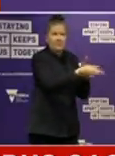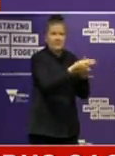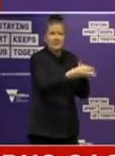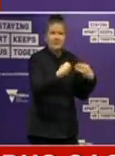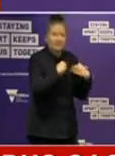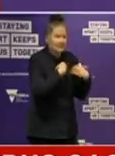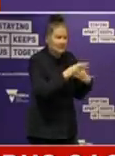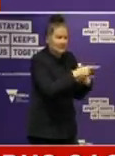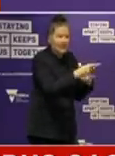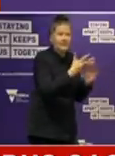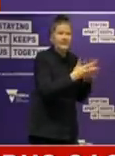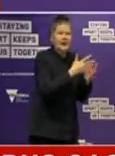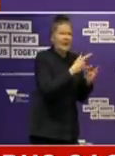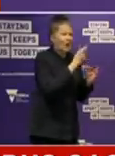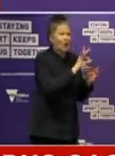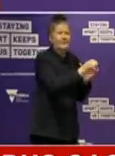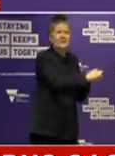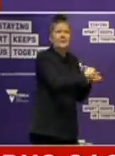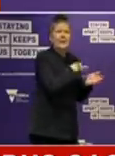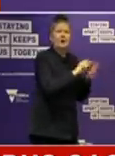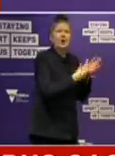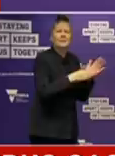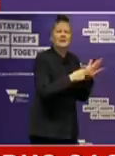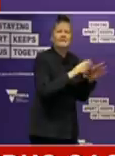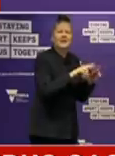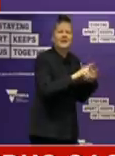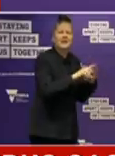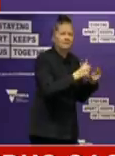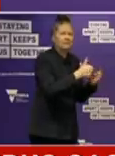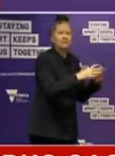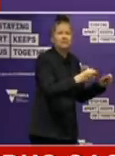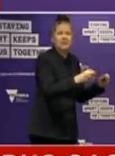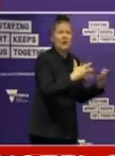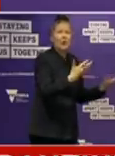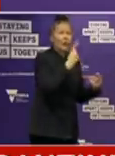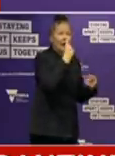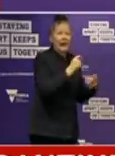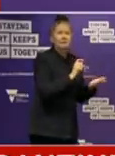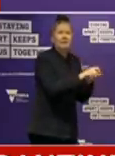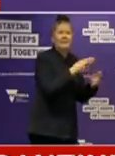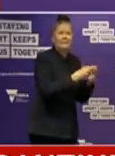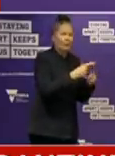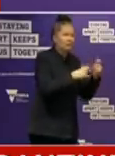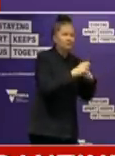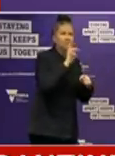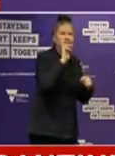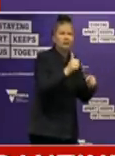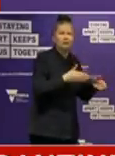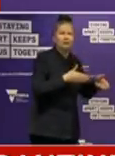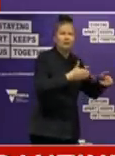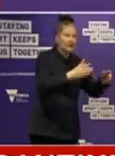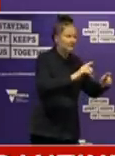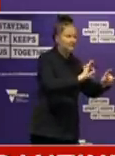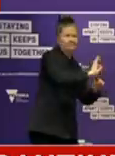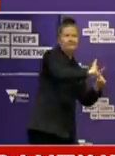or waiving permit fees, but they can also be invested in infrastructure like streetscaping. So that is some detail of the package.